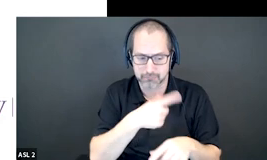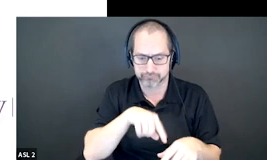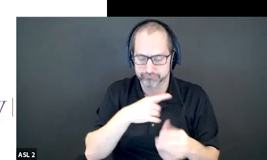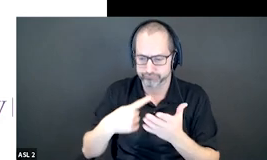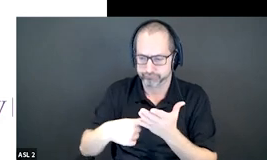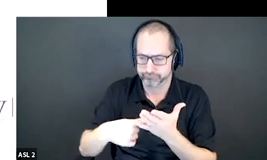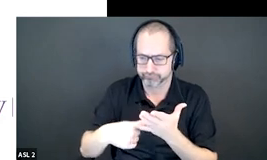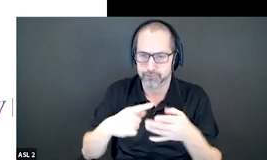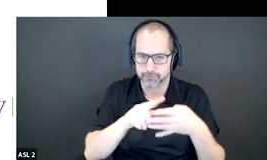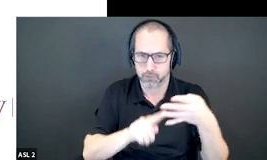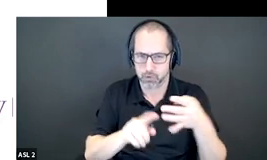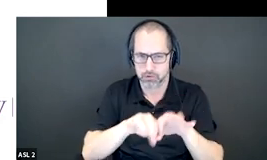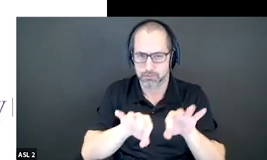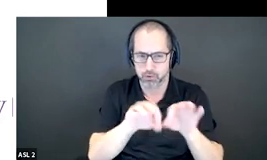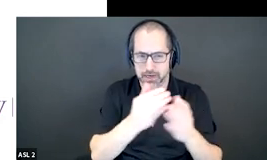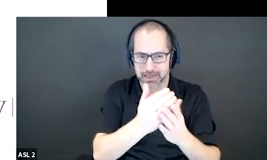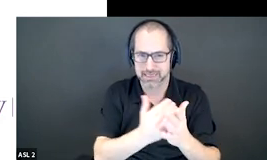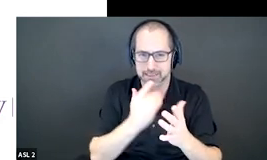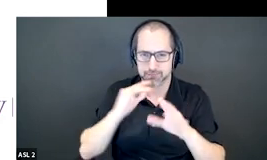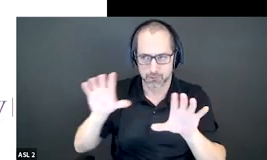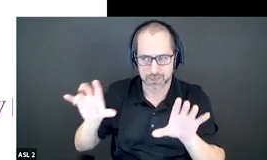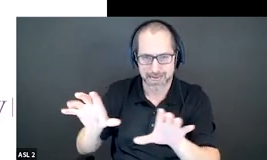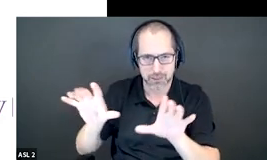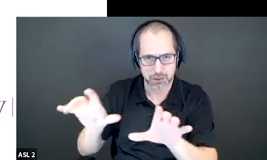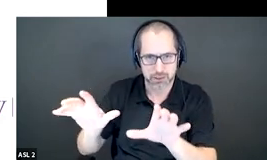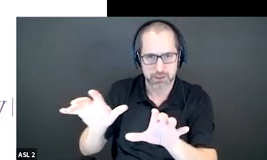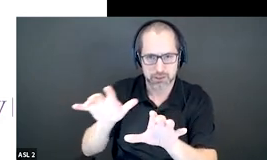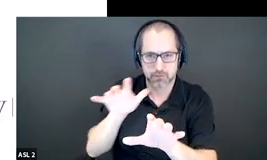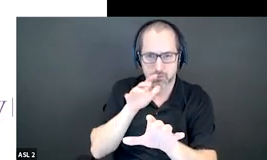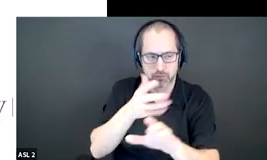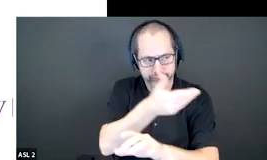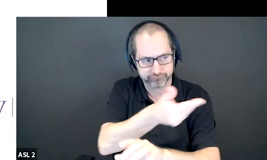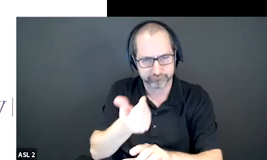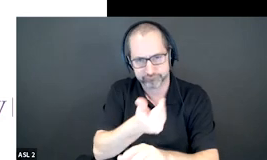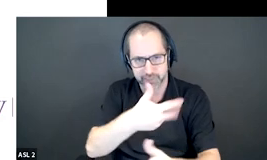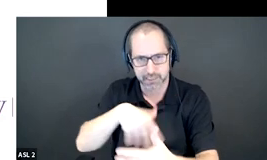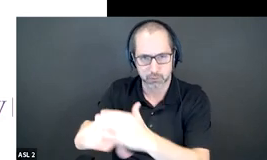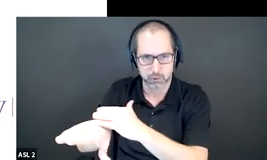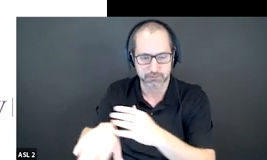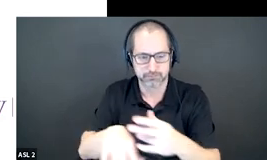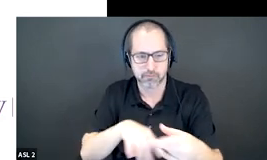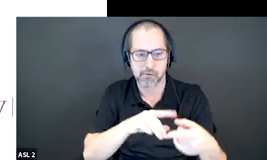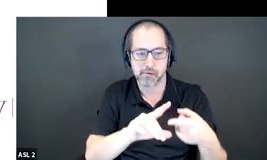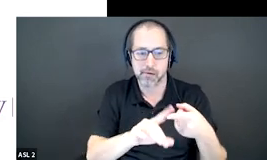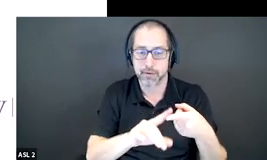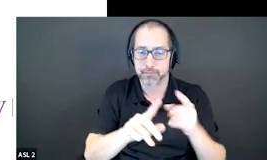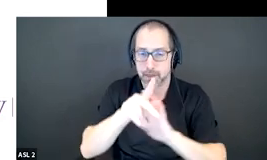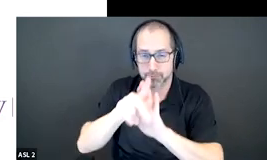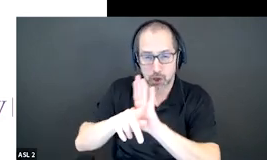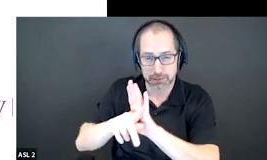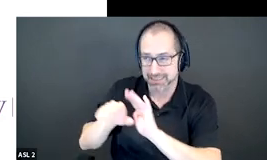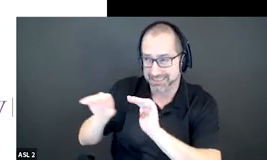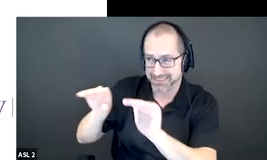important lessons um for action in the disability inclusion access plan um so the first is that policies need to be